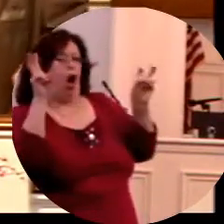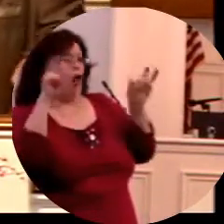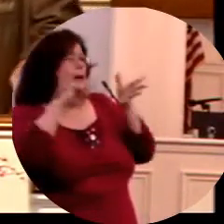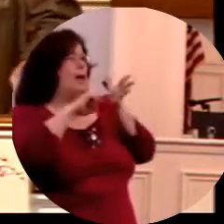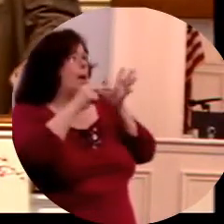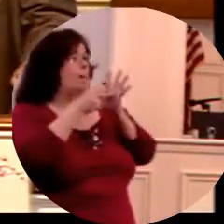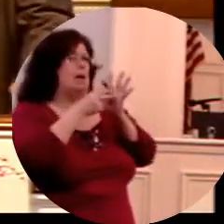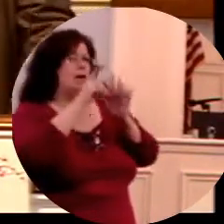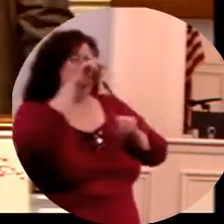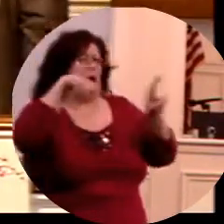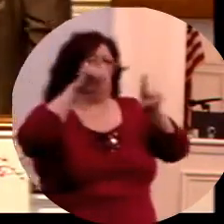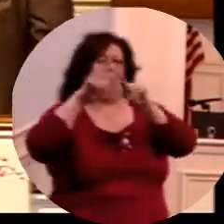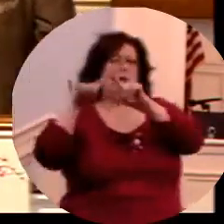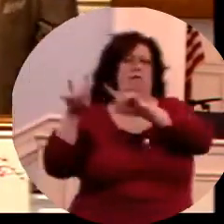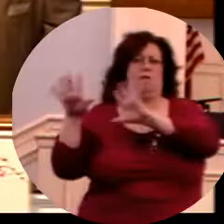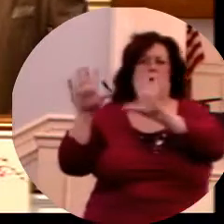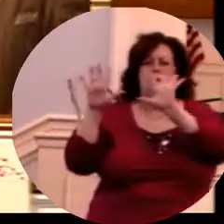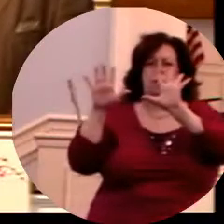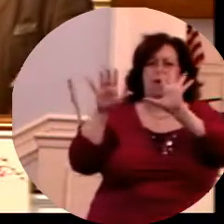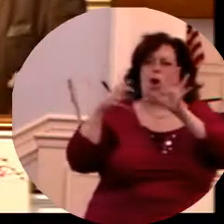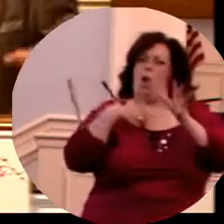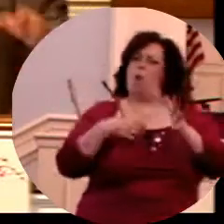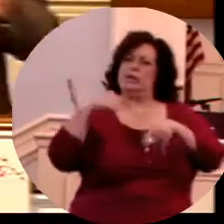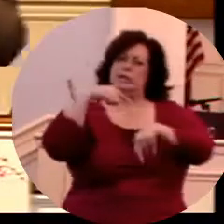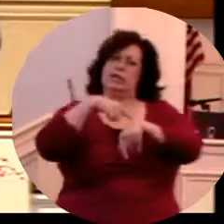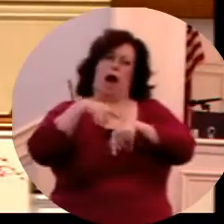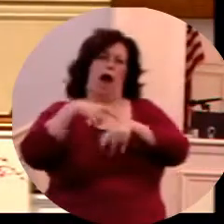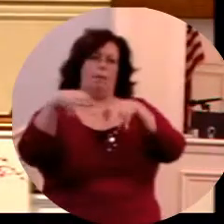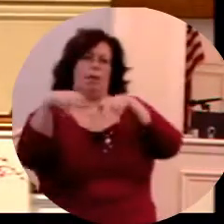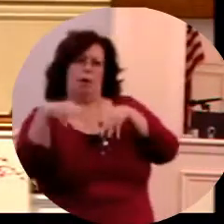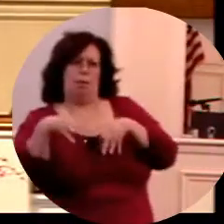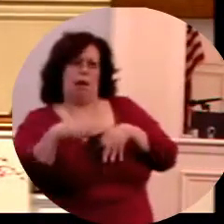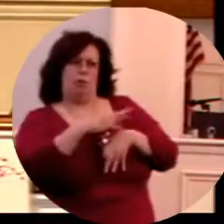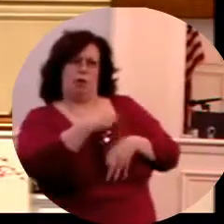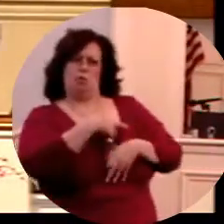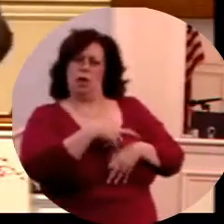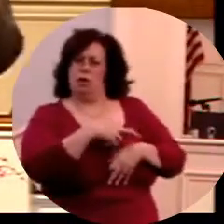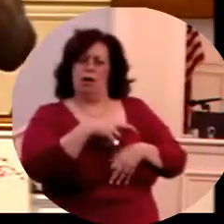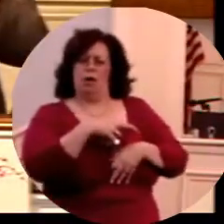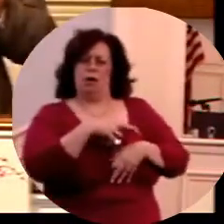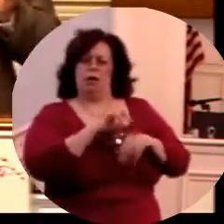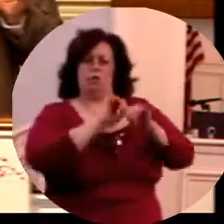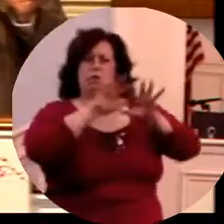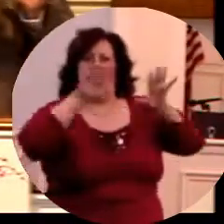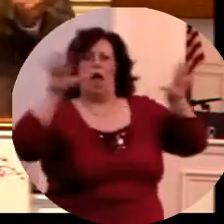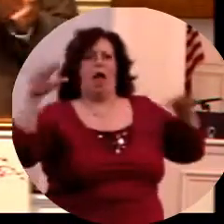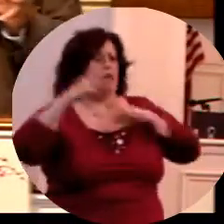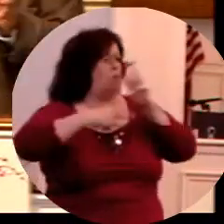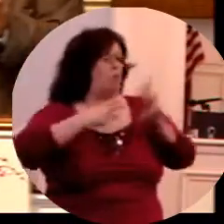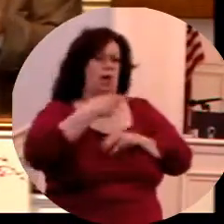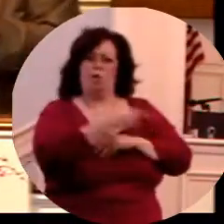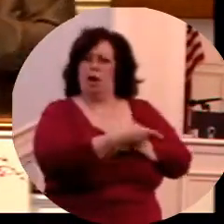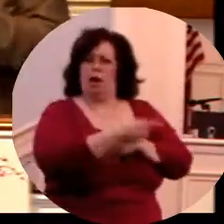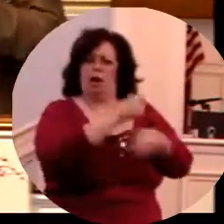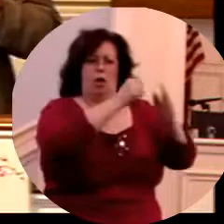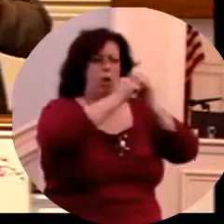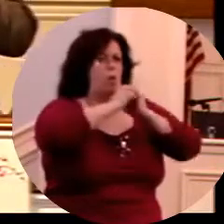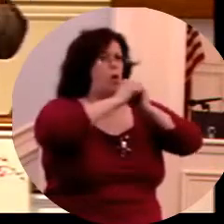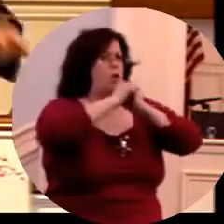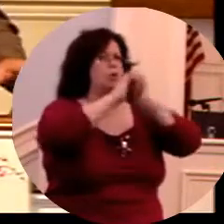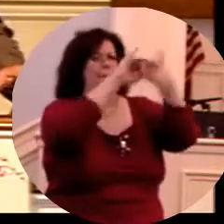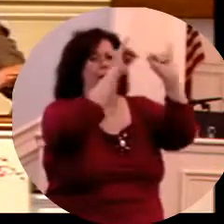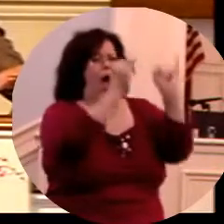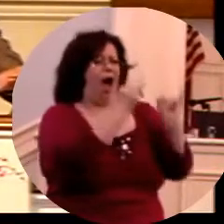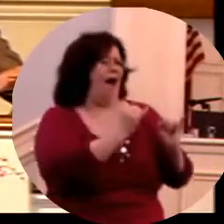in Babylon and Nimrod and all of that and Tammuz and all those things. How that spread throughout the world. That